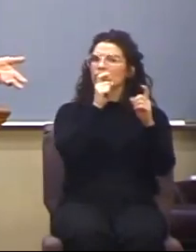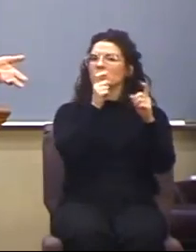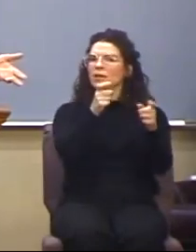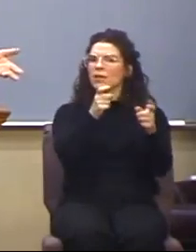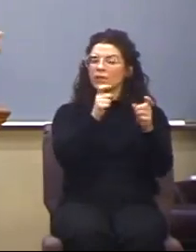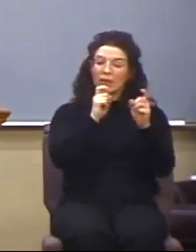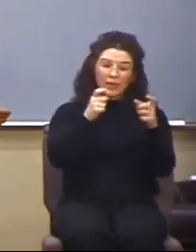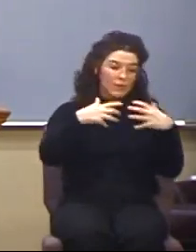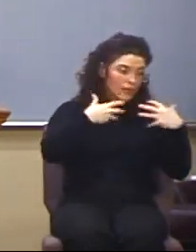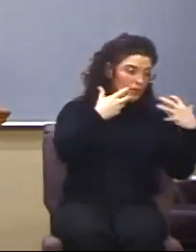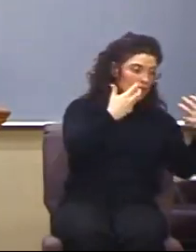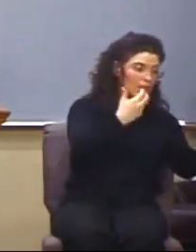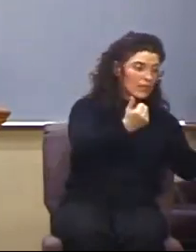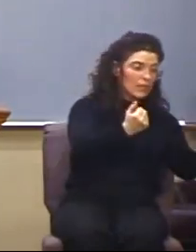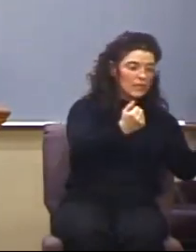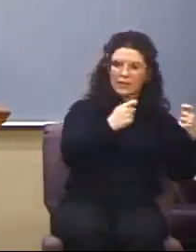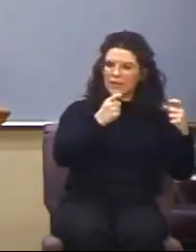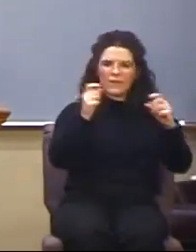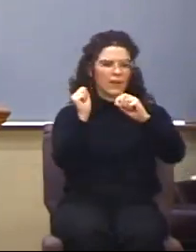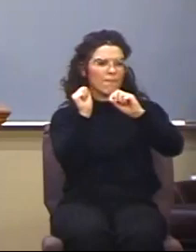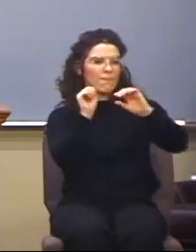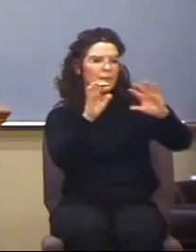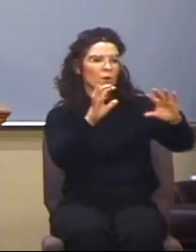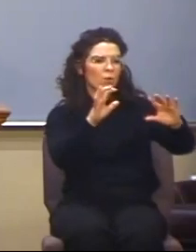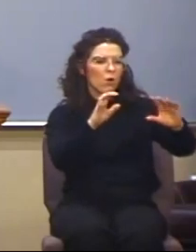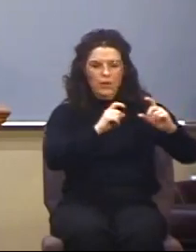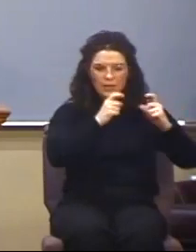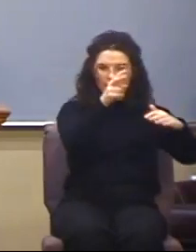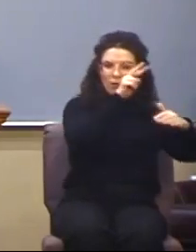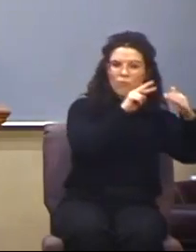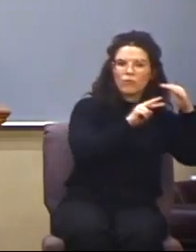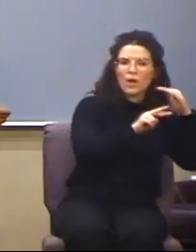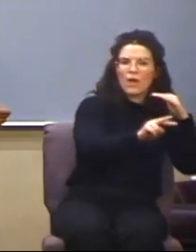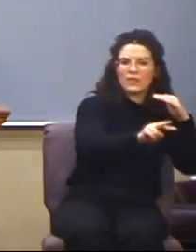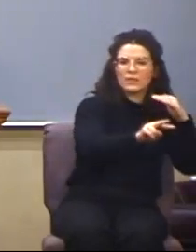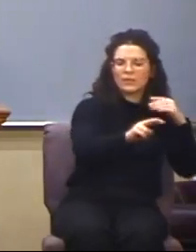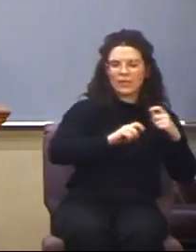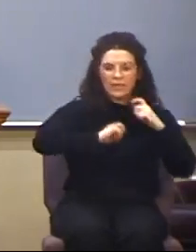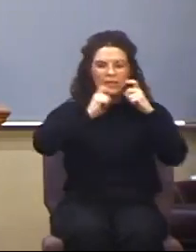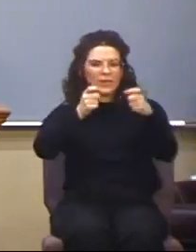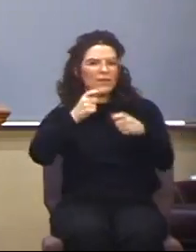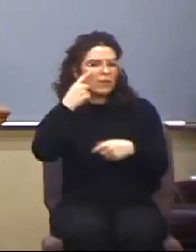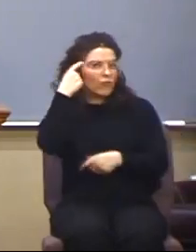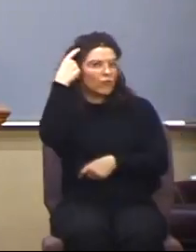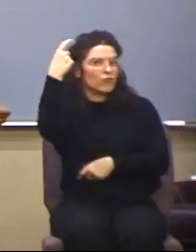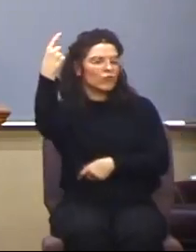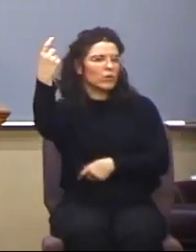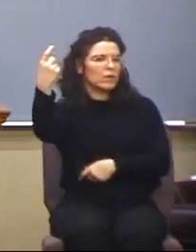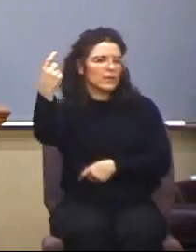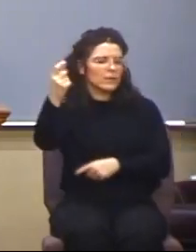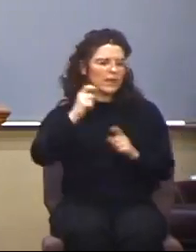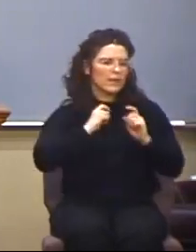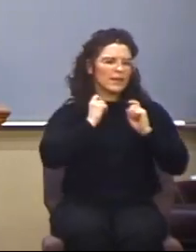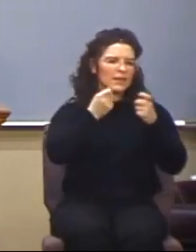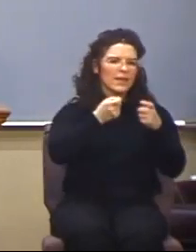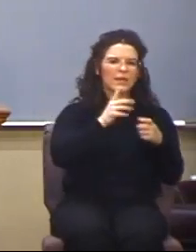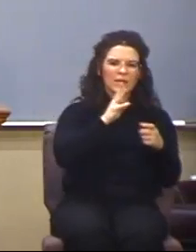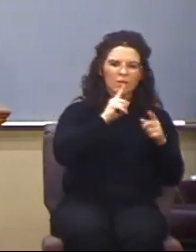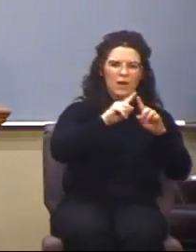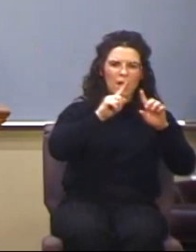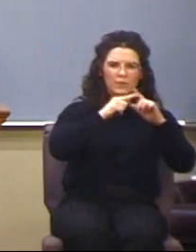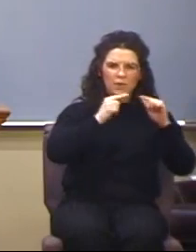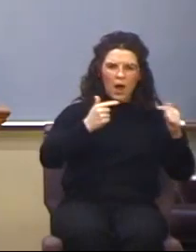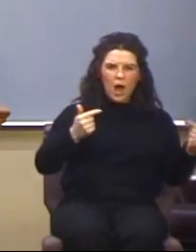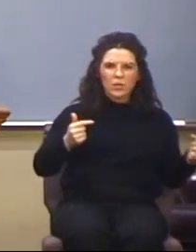of prophesying, the gift of dreams, the gift of tongues, what litmus